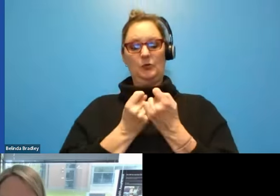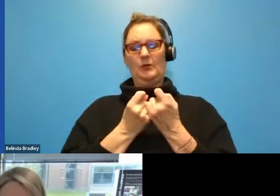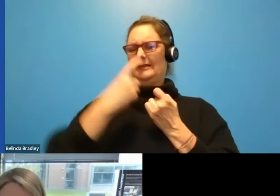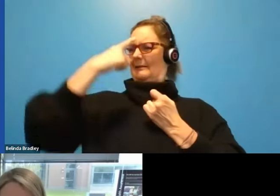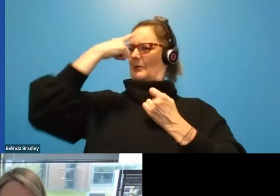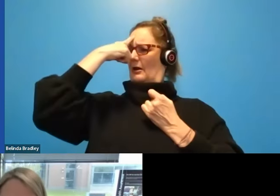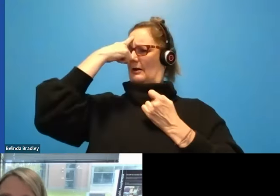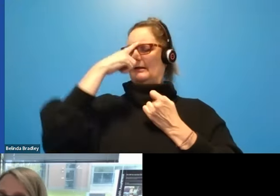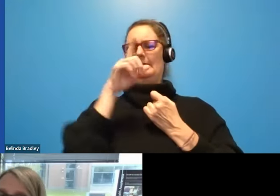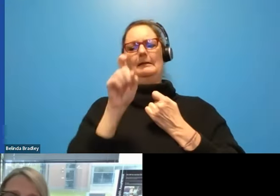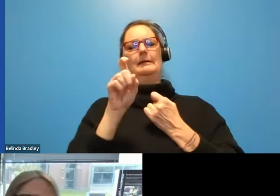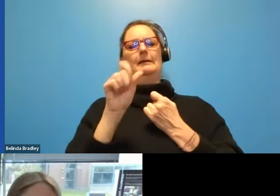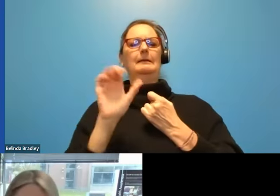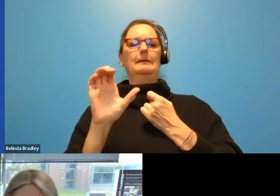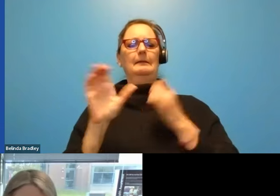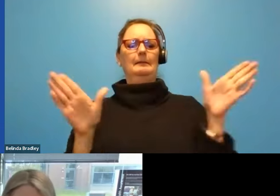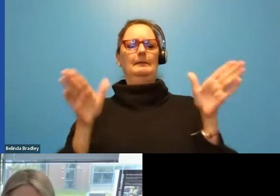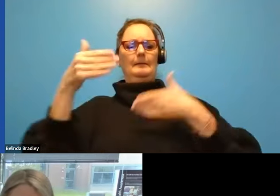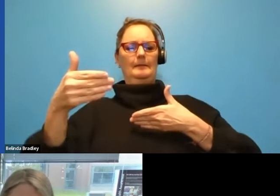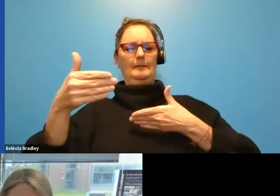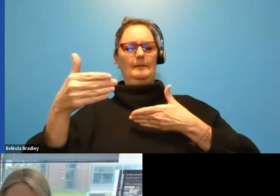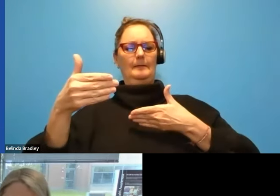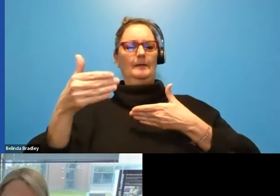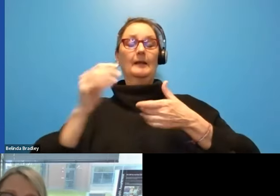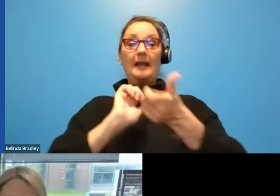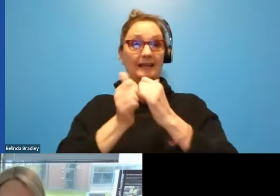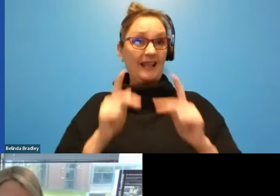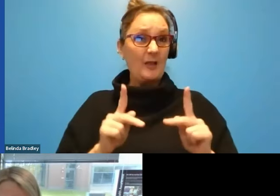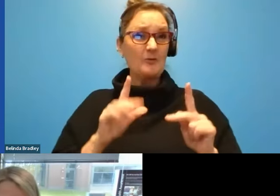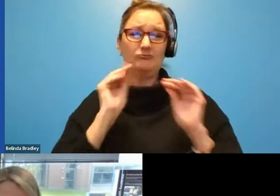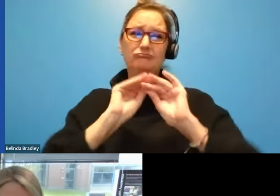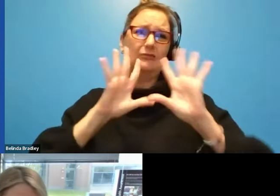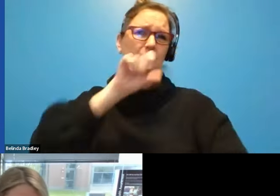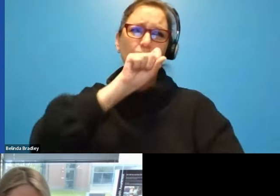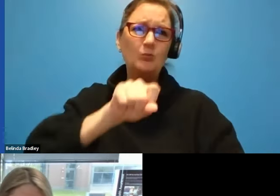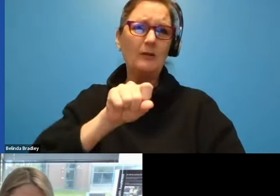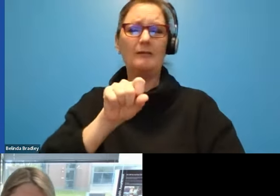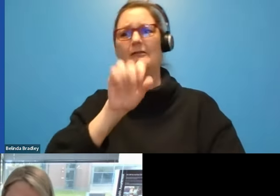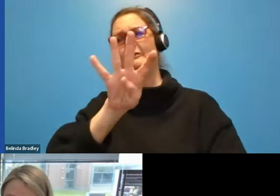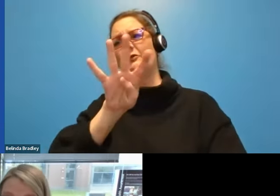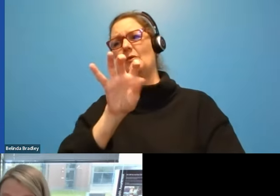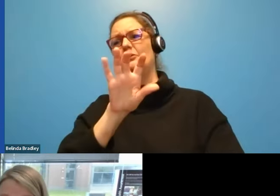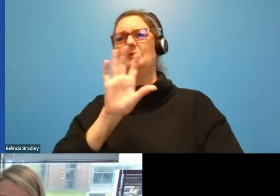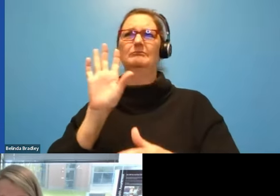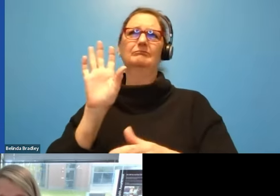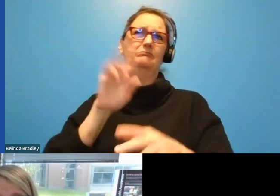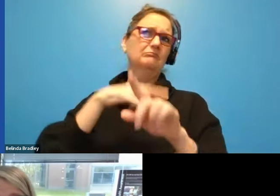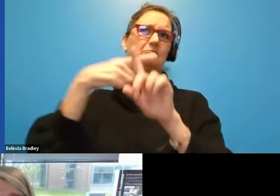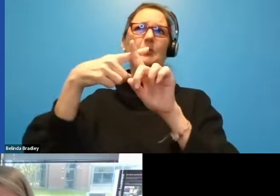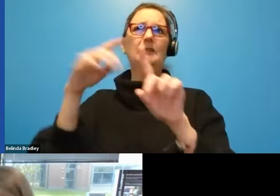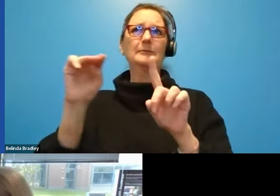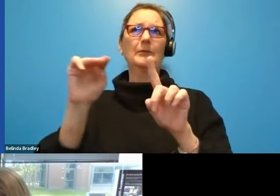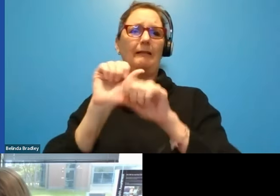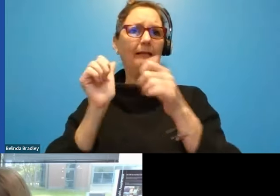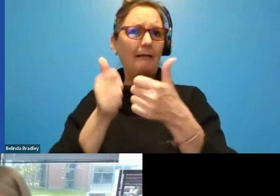adaptive controller, which clearly is empowered gamers, 400 plus million gamers around the world. But I'll tell you now that it's